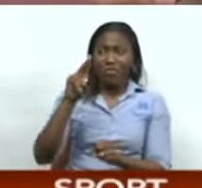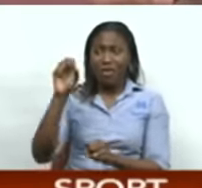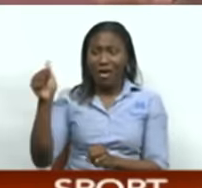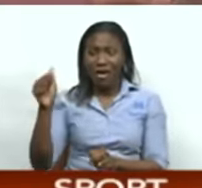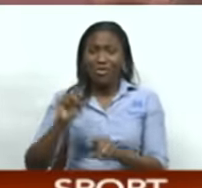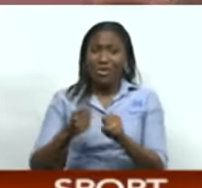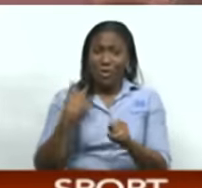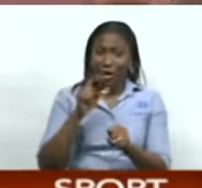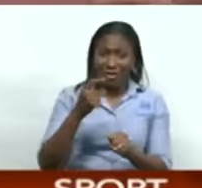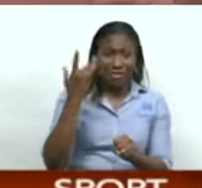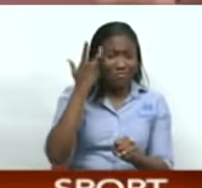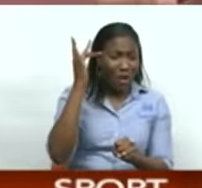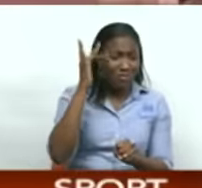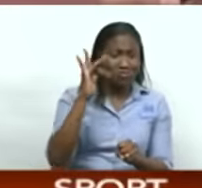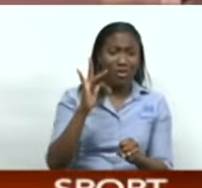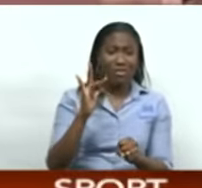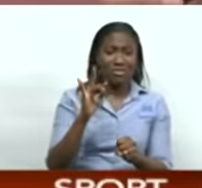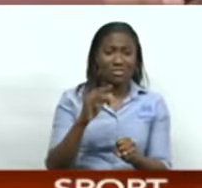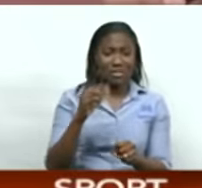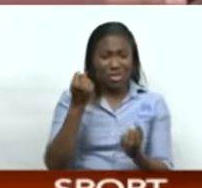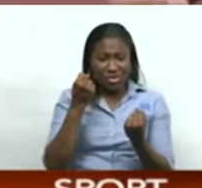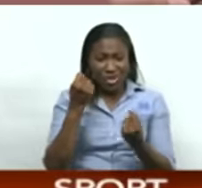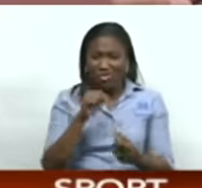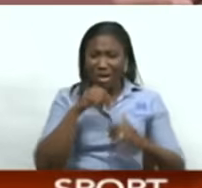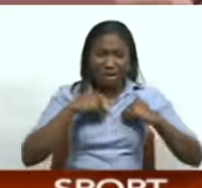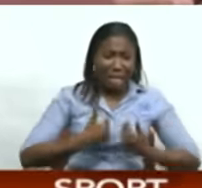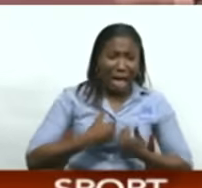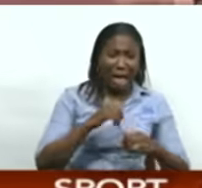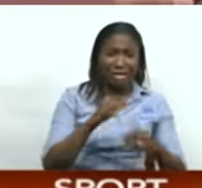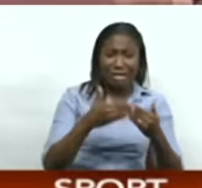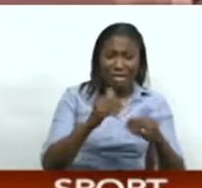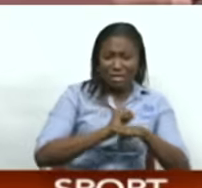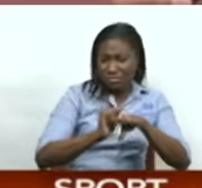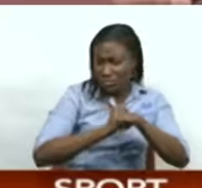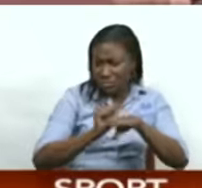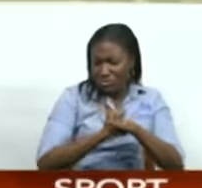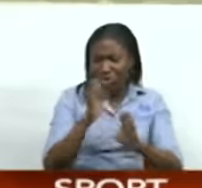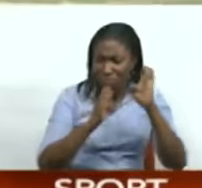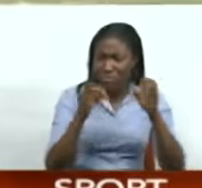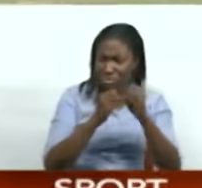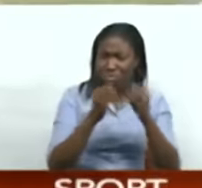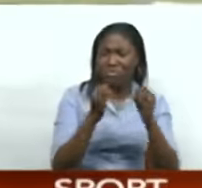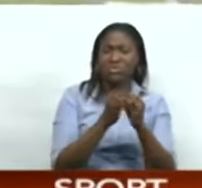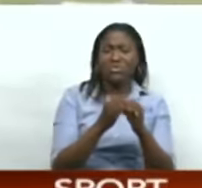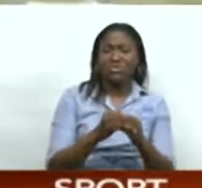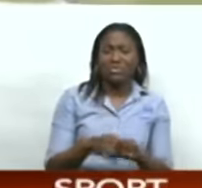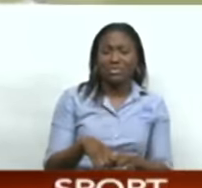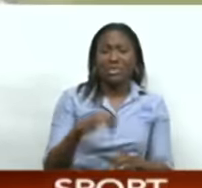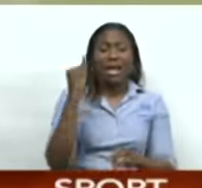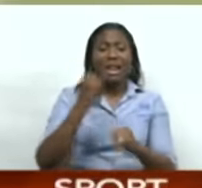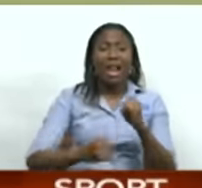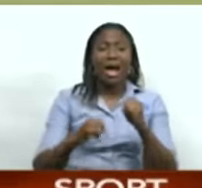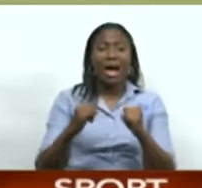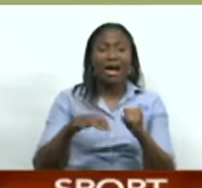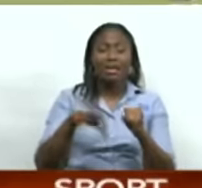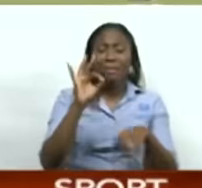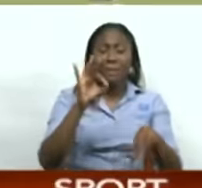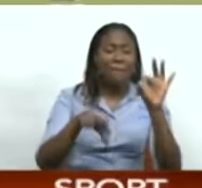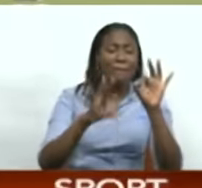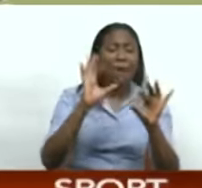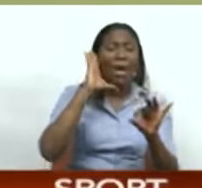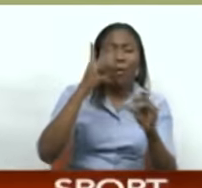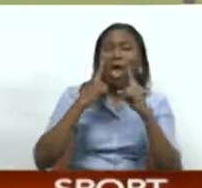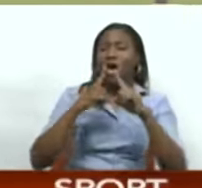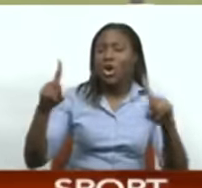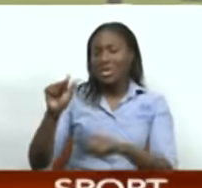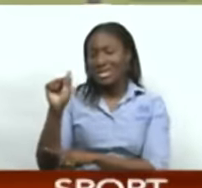in the way that we play the game and, you know, give ourselves a fighting chance. The final squad for the USA Games will be announced on